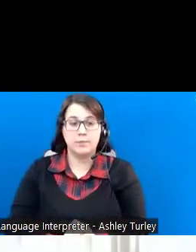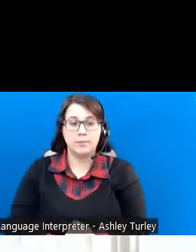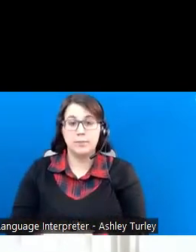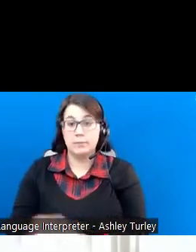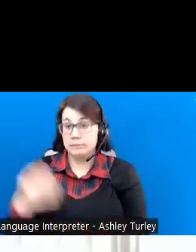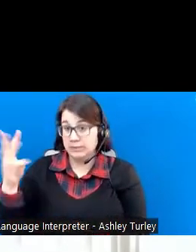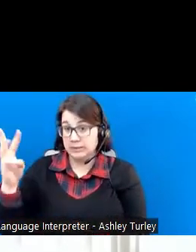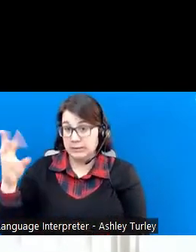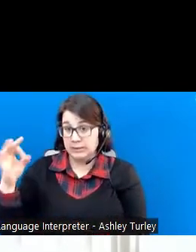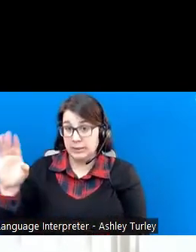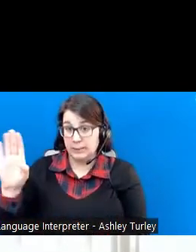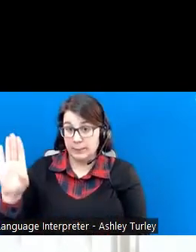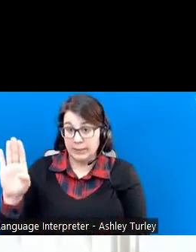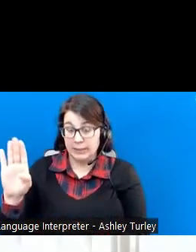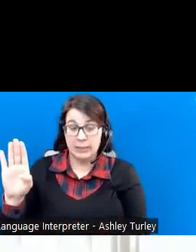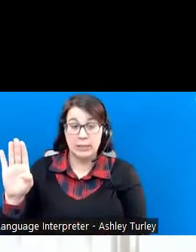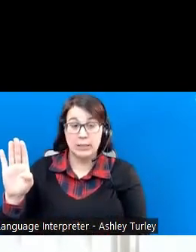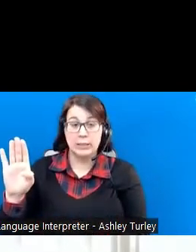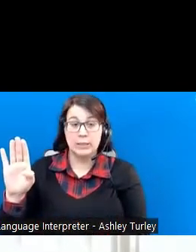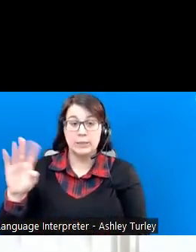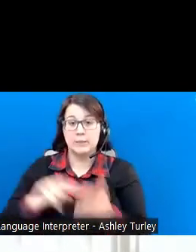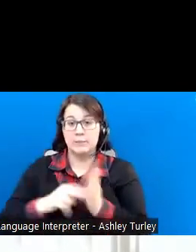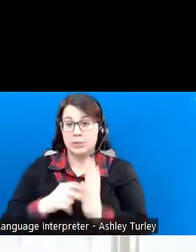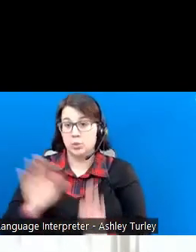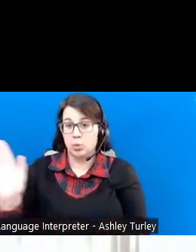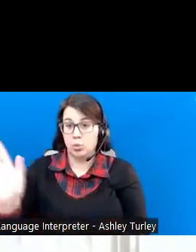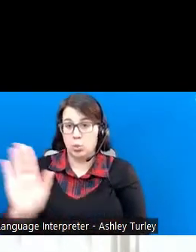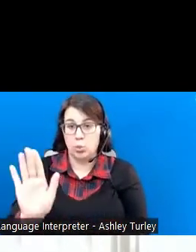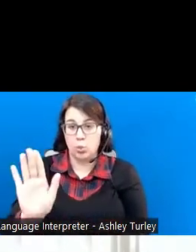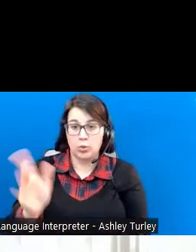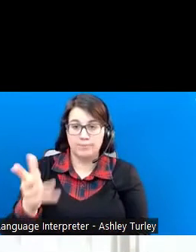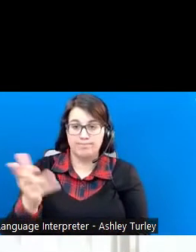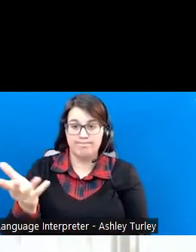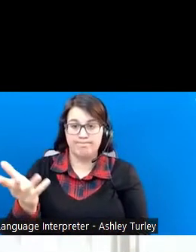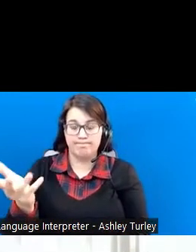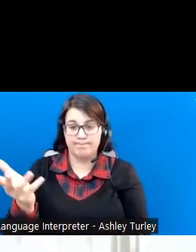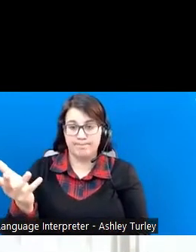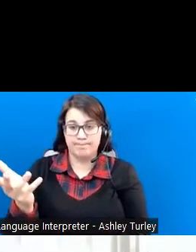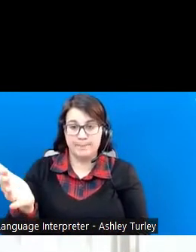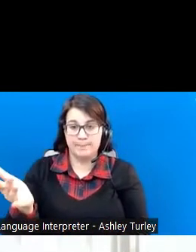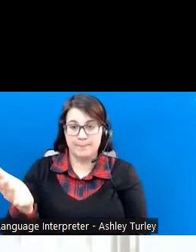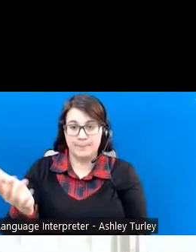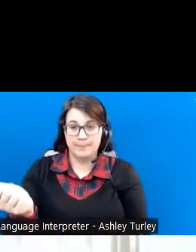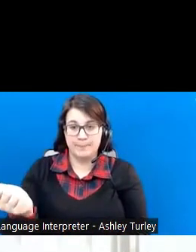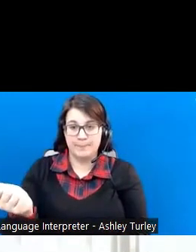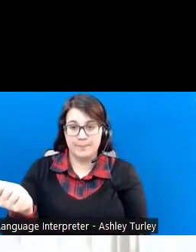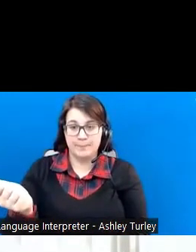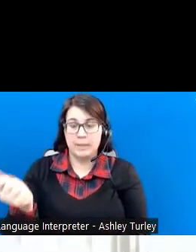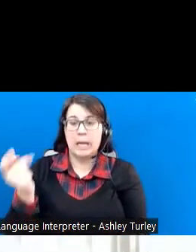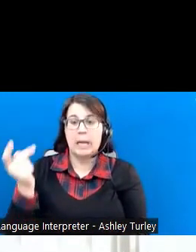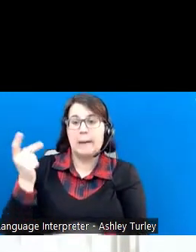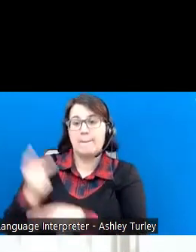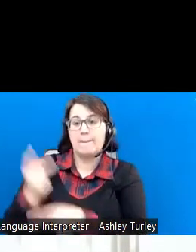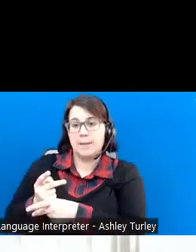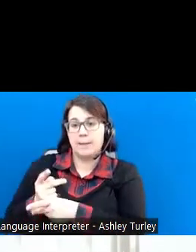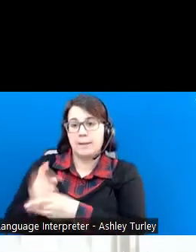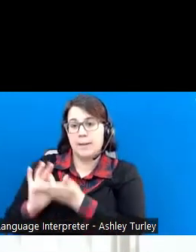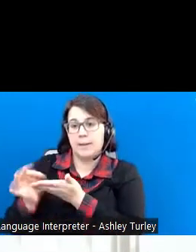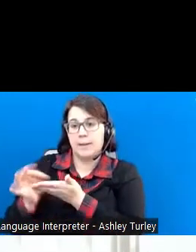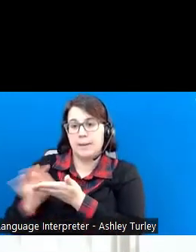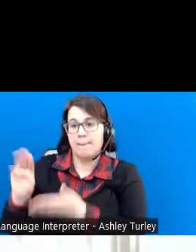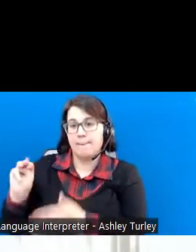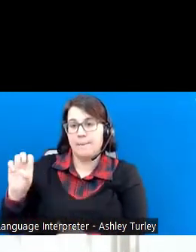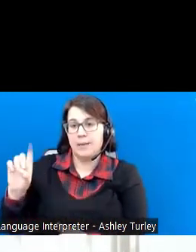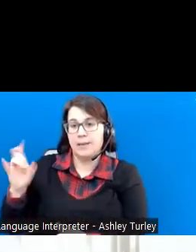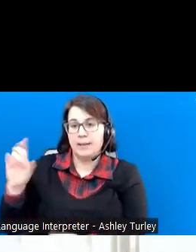1619B is your keeping Medicaid. Keeping Medicaid